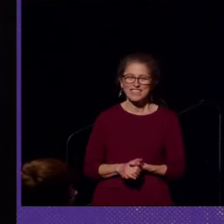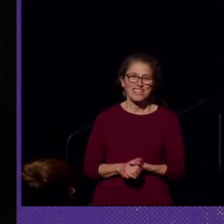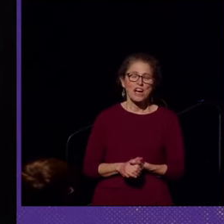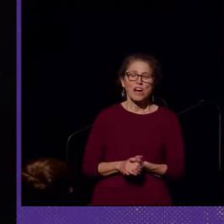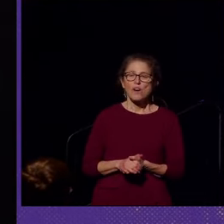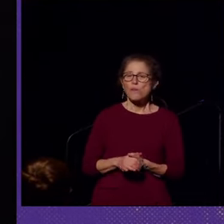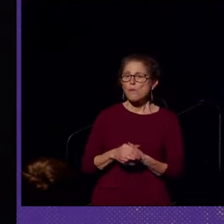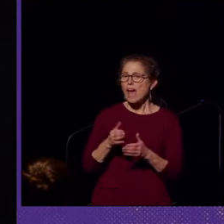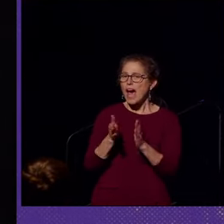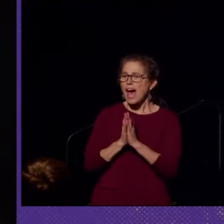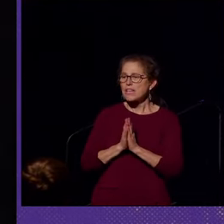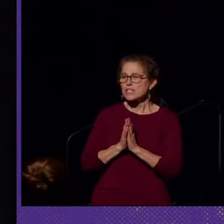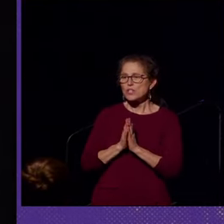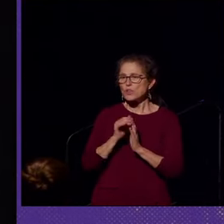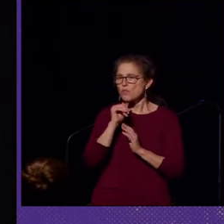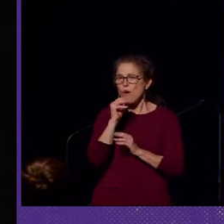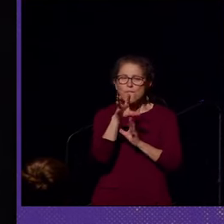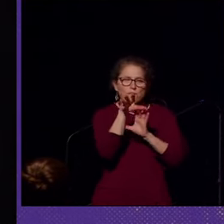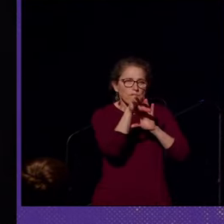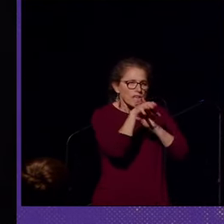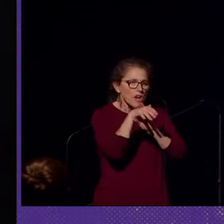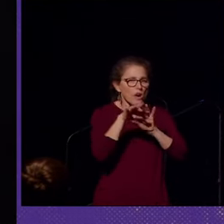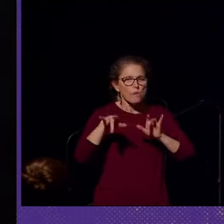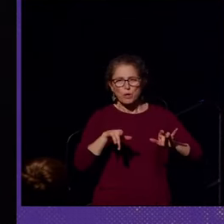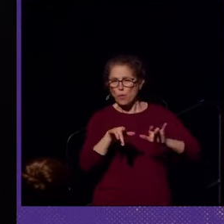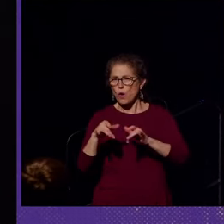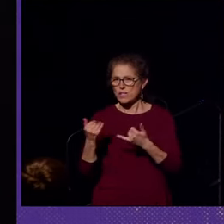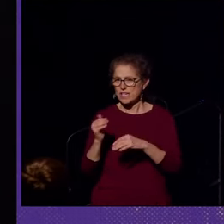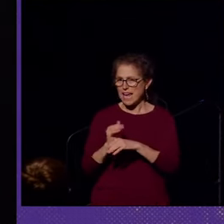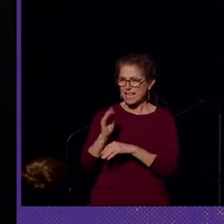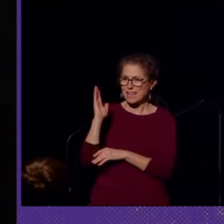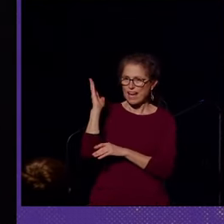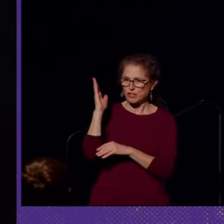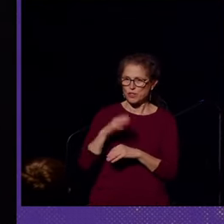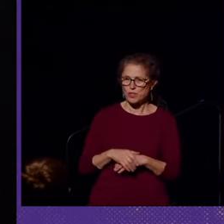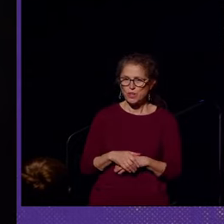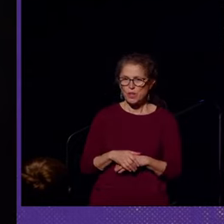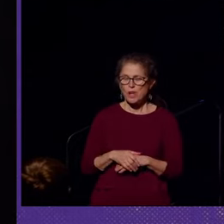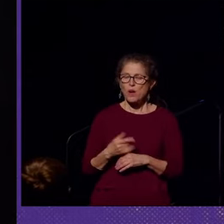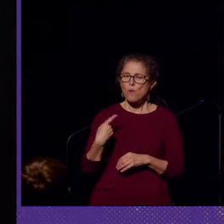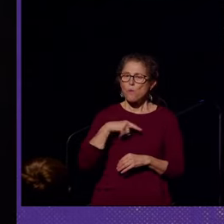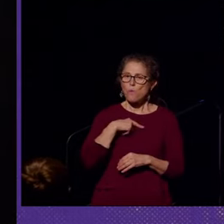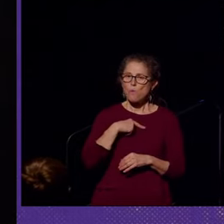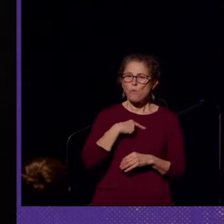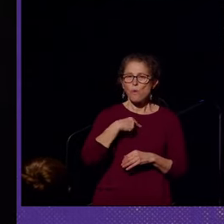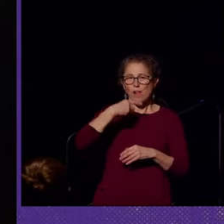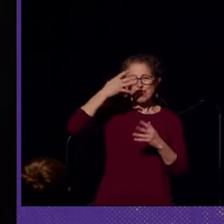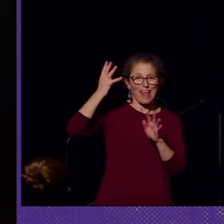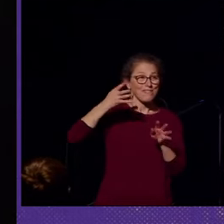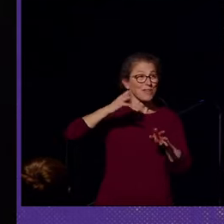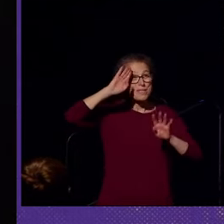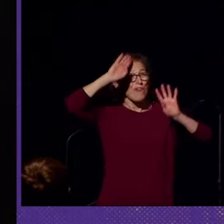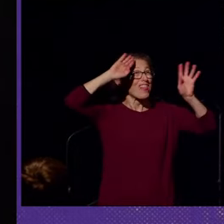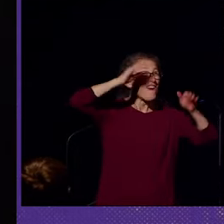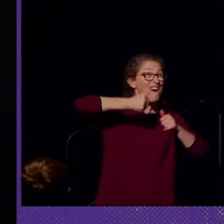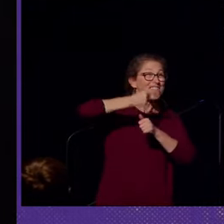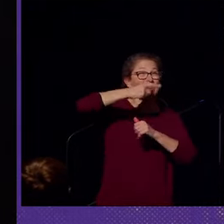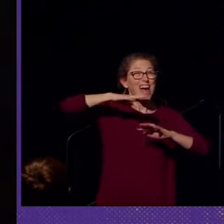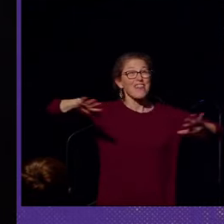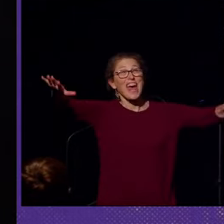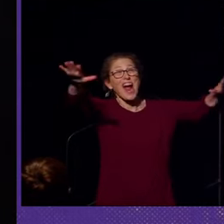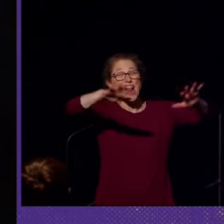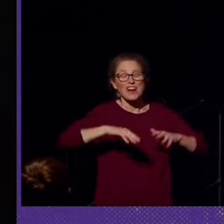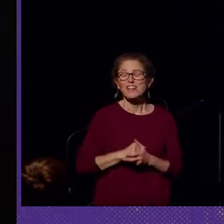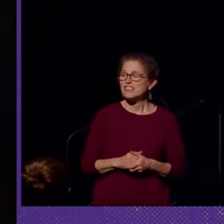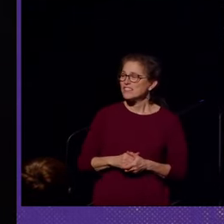We ask that you refrain from video or audio recording this evening's lecture. We are live streaming, so hello, everybody out there in the live stream world.